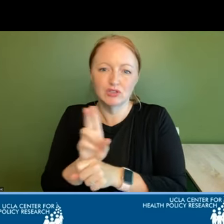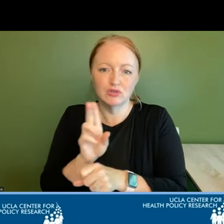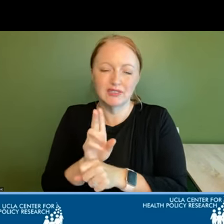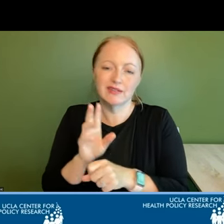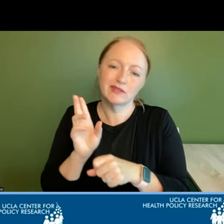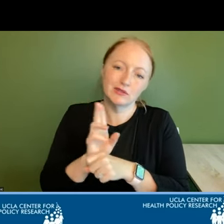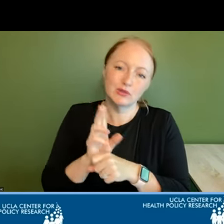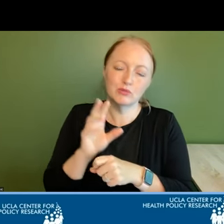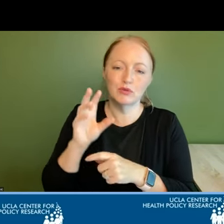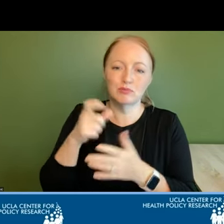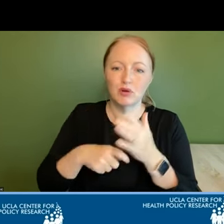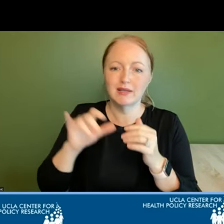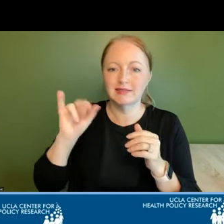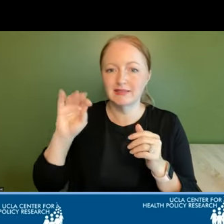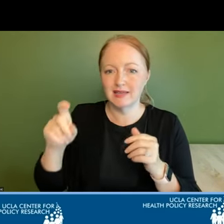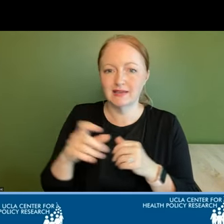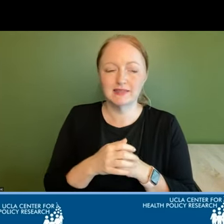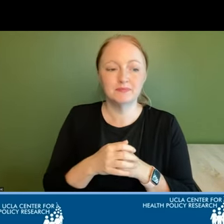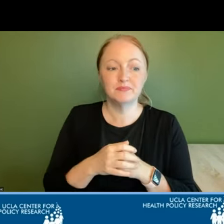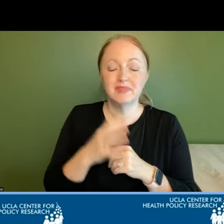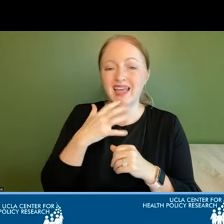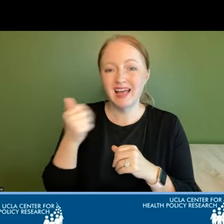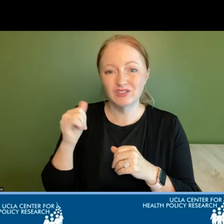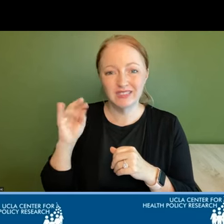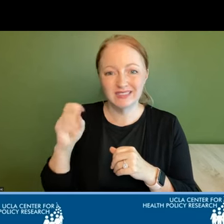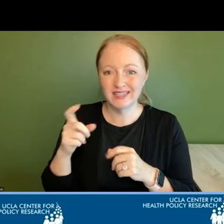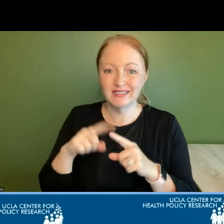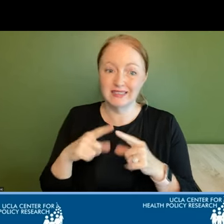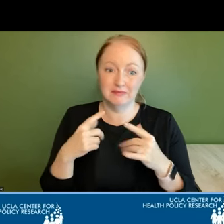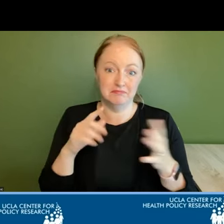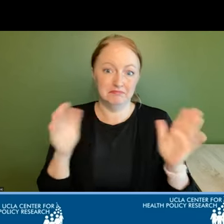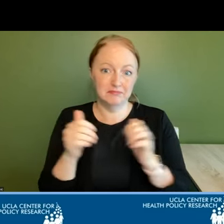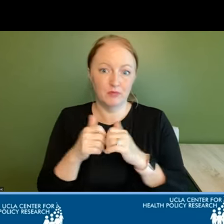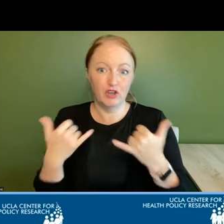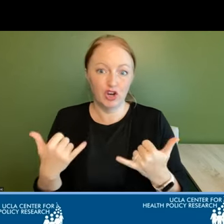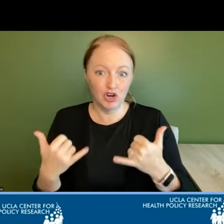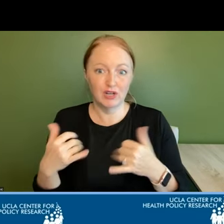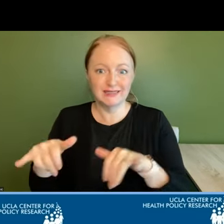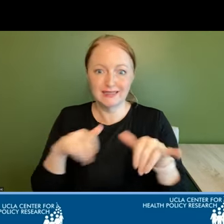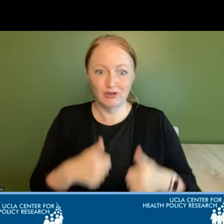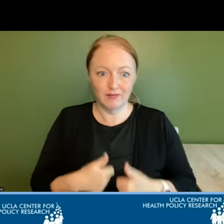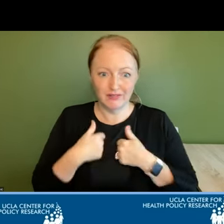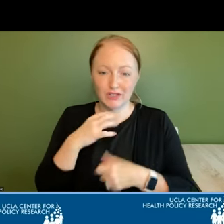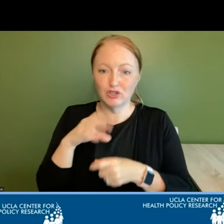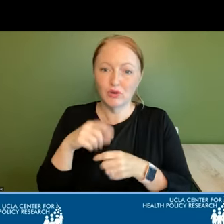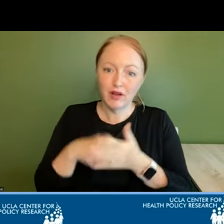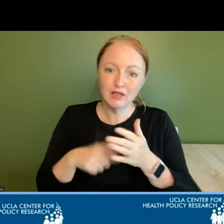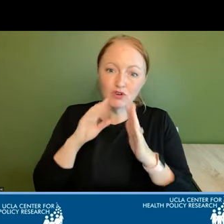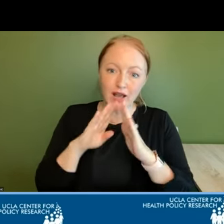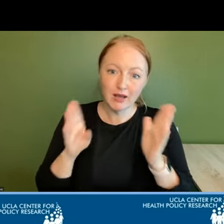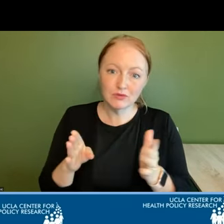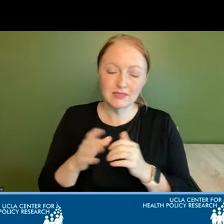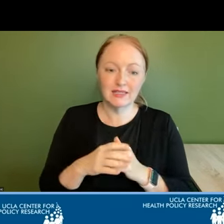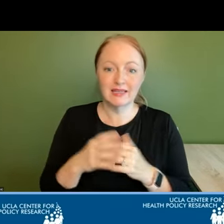consumer price index the elder index however is based on a current standard of living which includes cost for housing